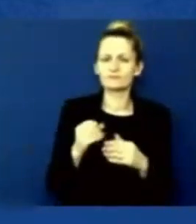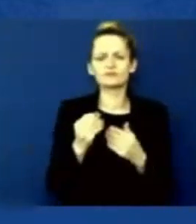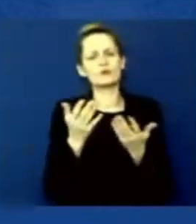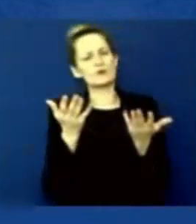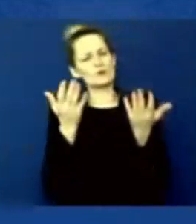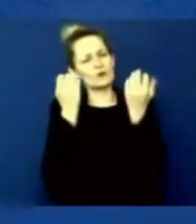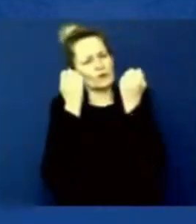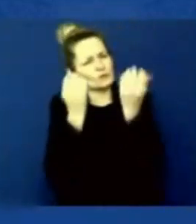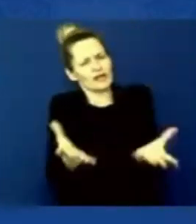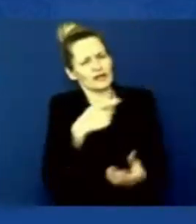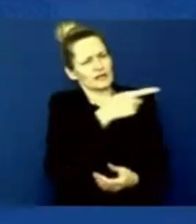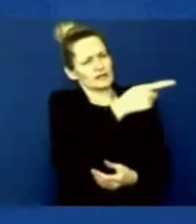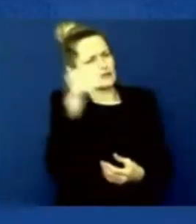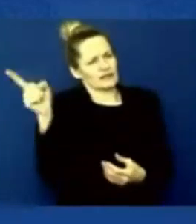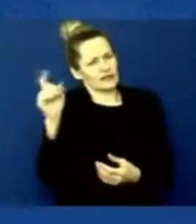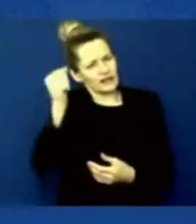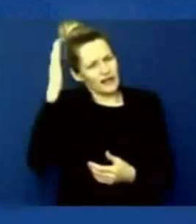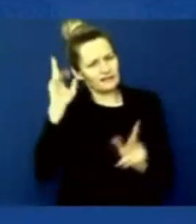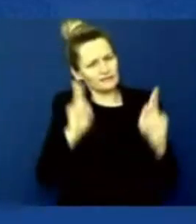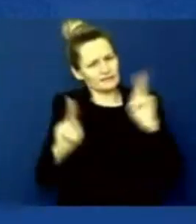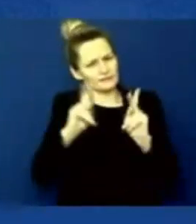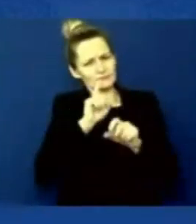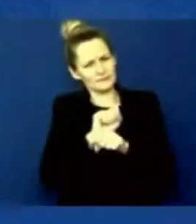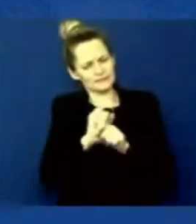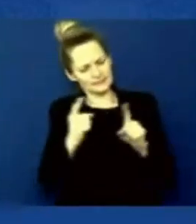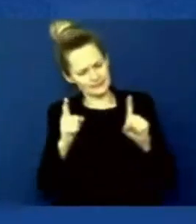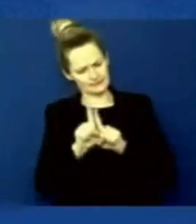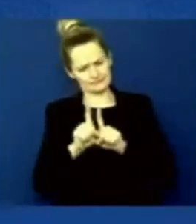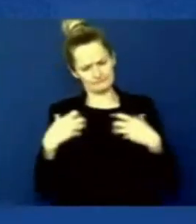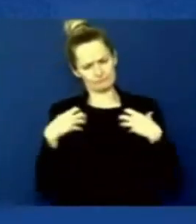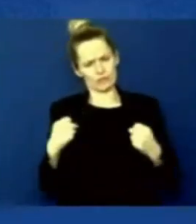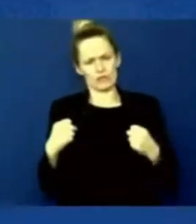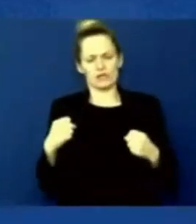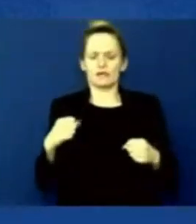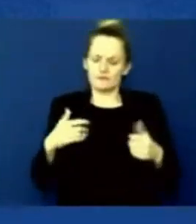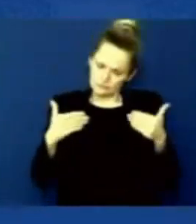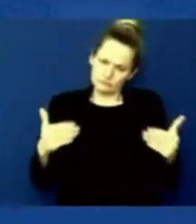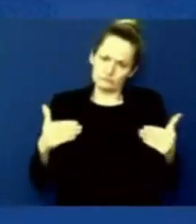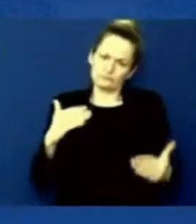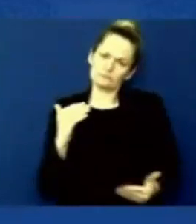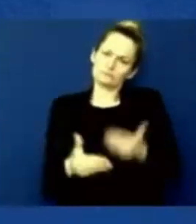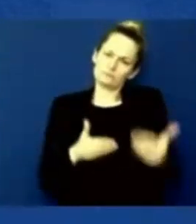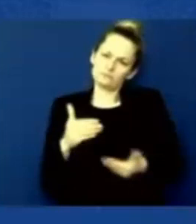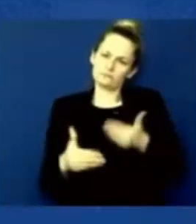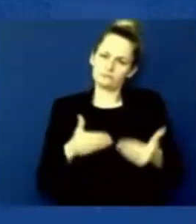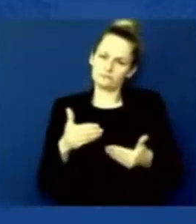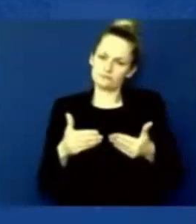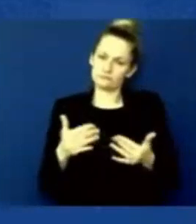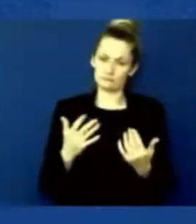bravely by U.S. troops in Afghanistan. And now the United States, including veterans groups,